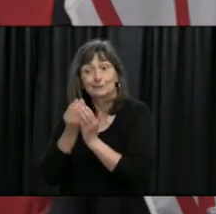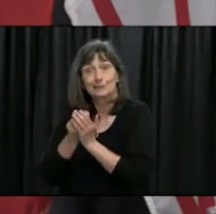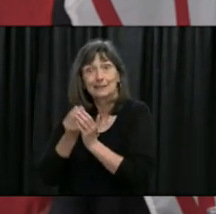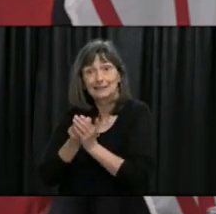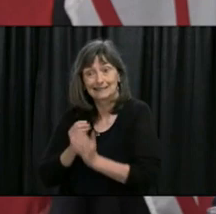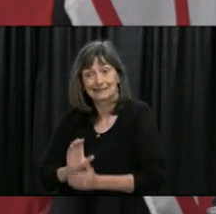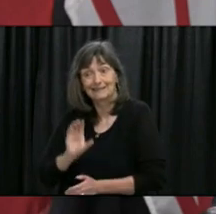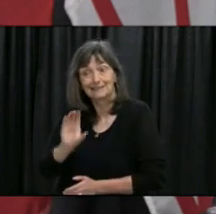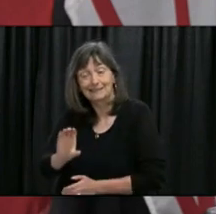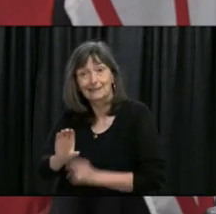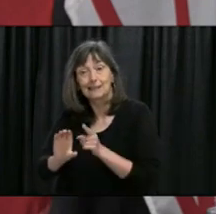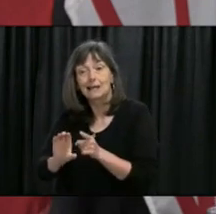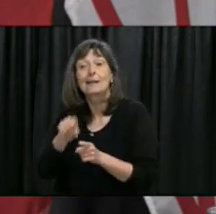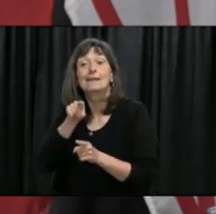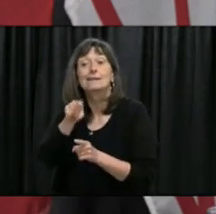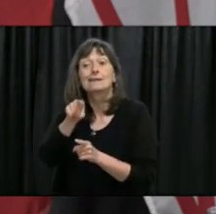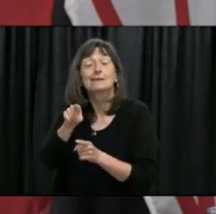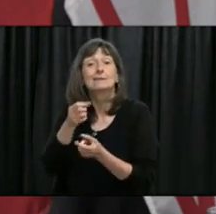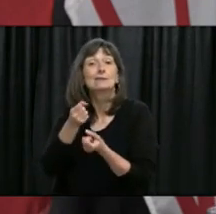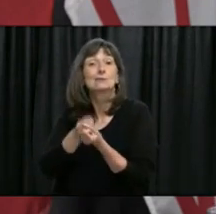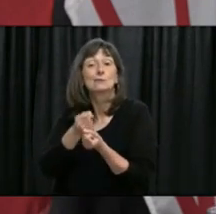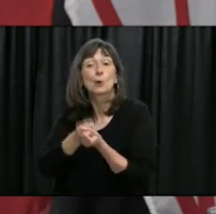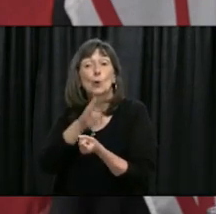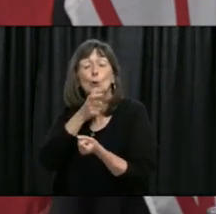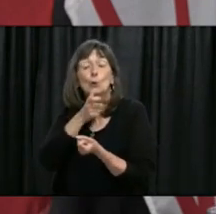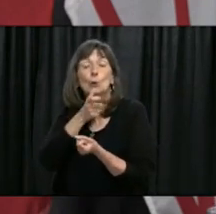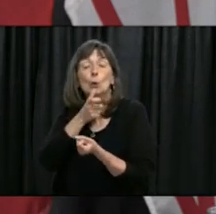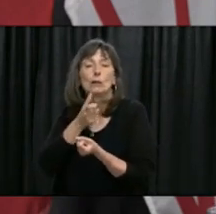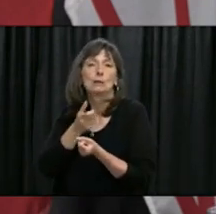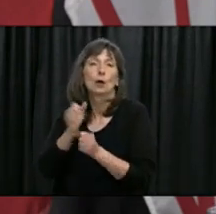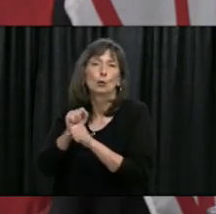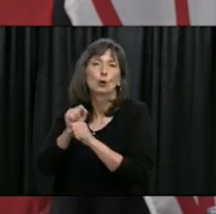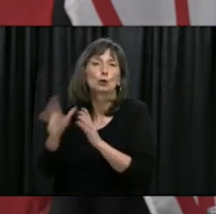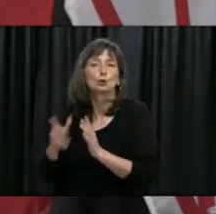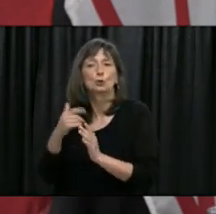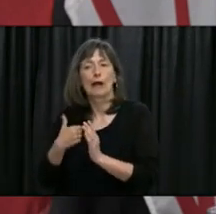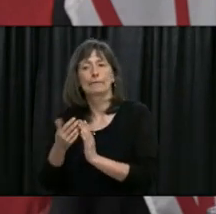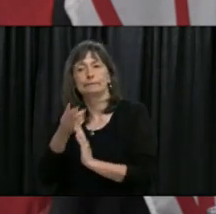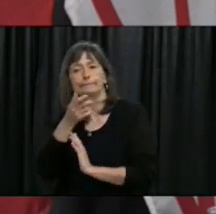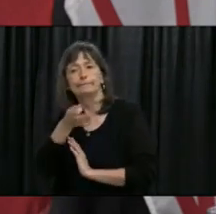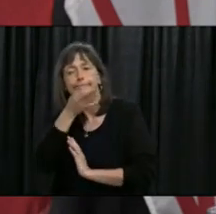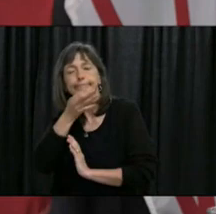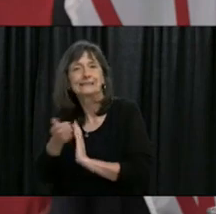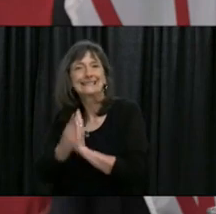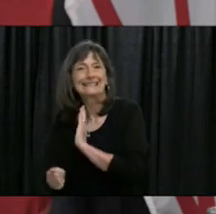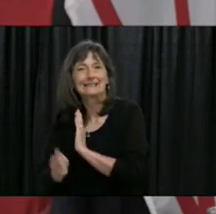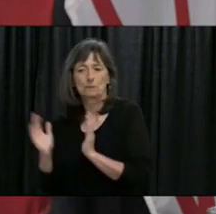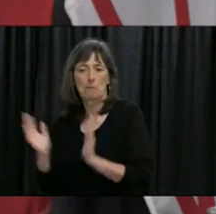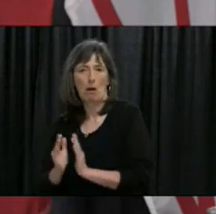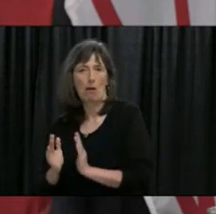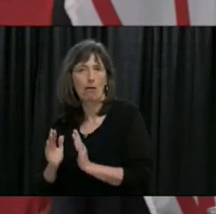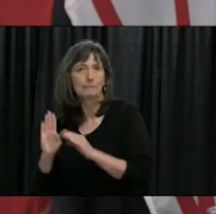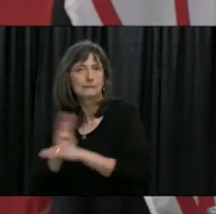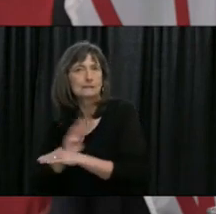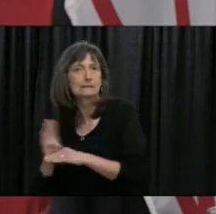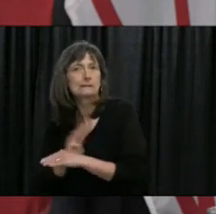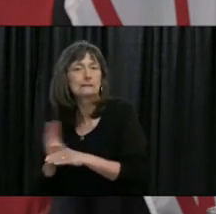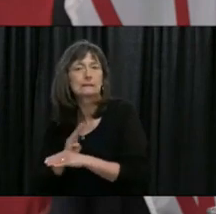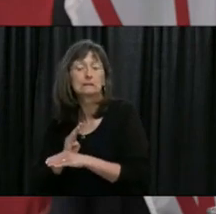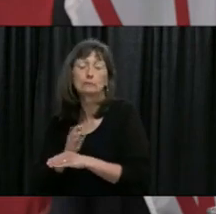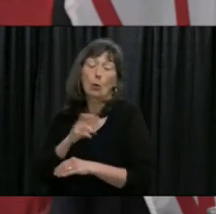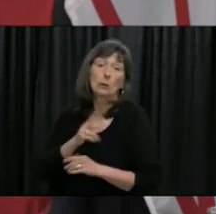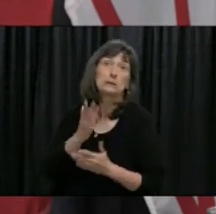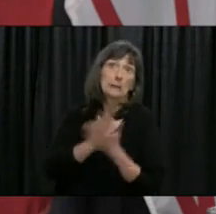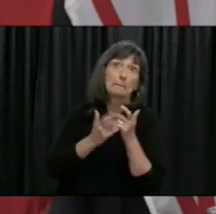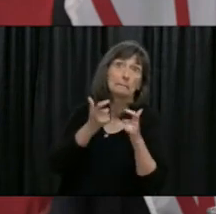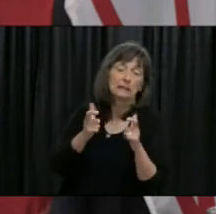put in place today are many people now that are skilled workers they work with small companies they're renovation companies could be large